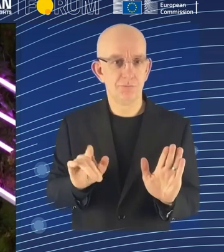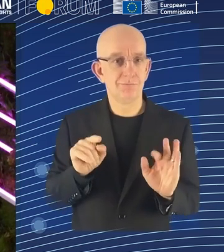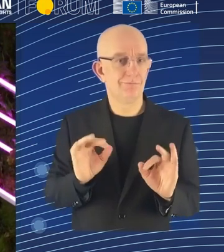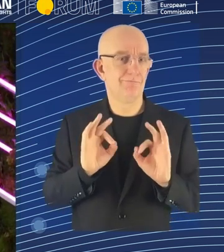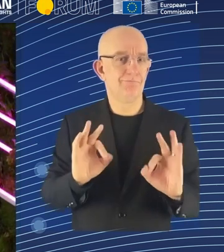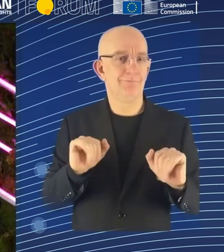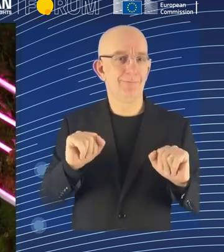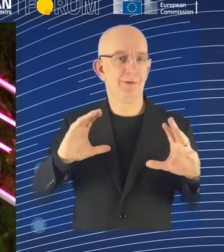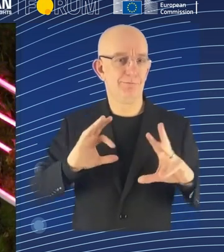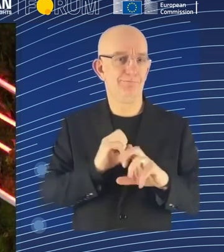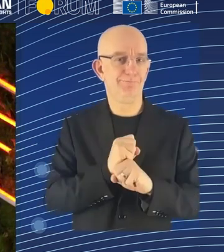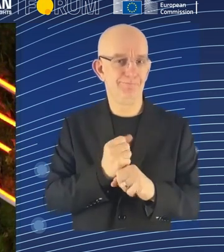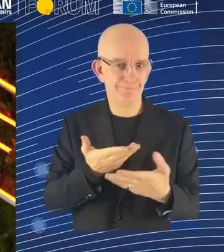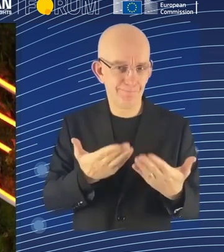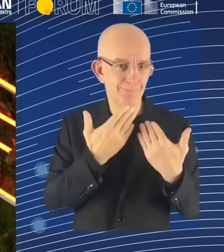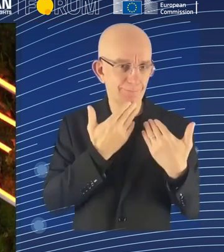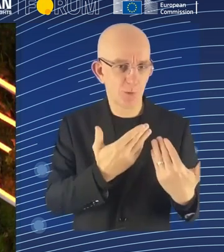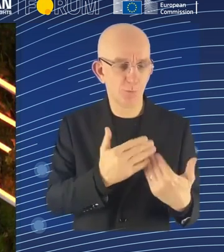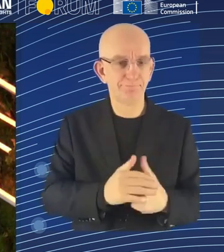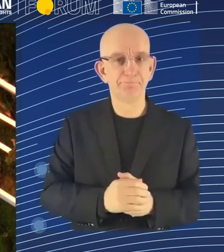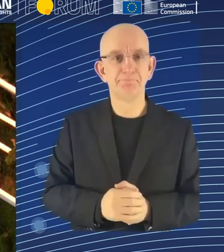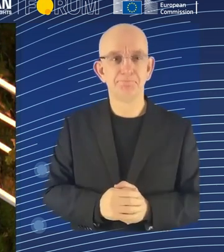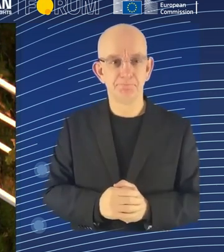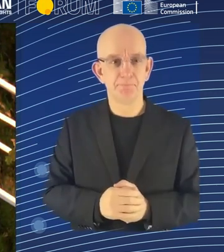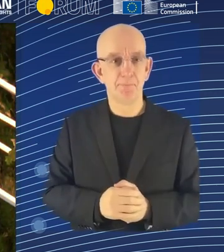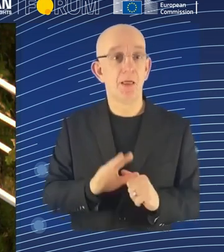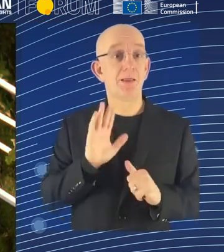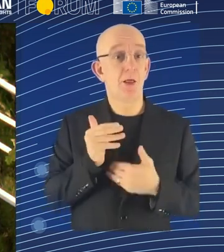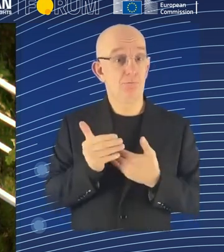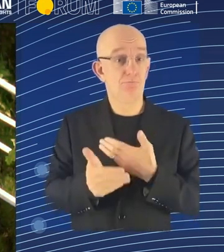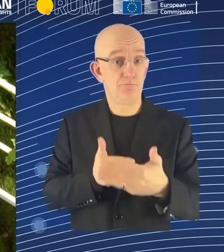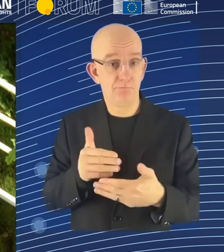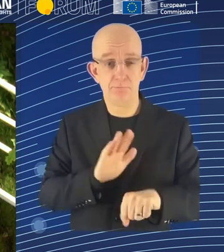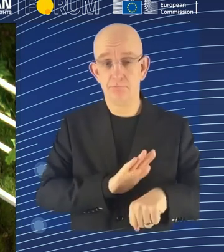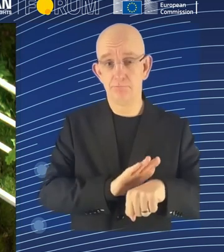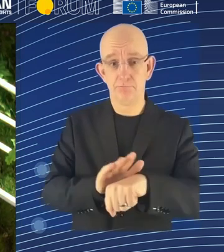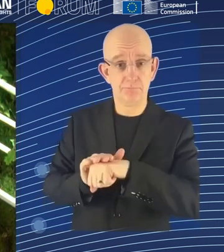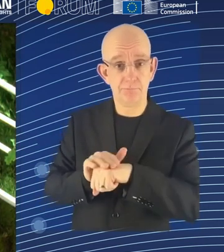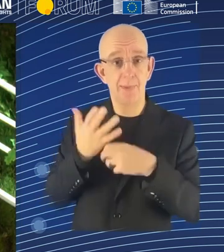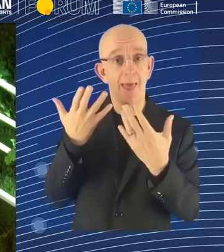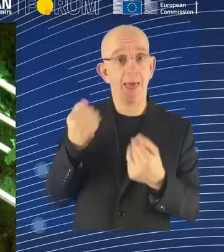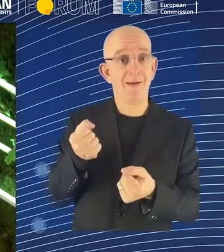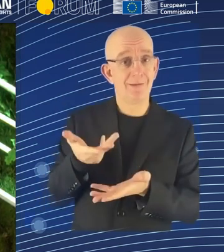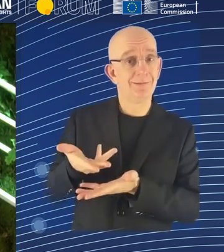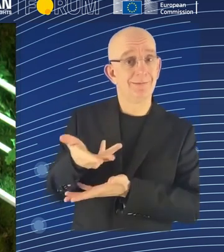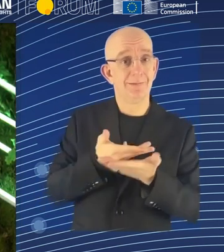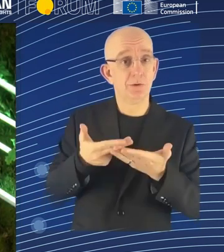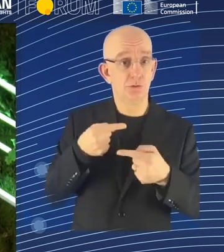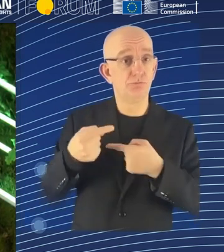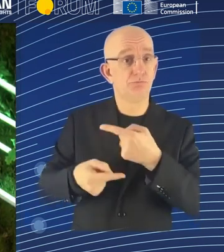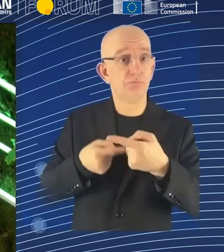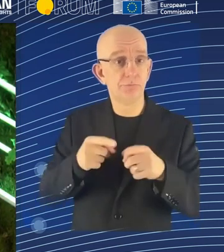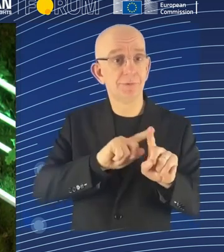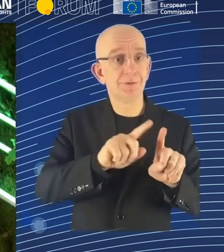this discussion is going on with the specific workshops. We will have a workshop on surveillance and data protection in the workplace.